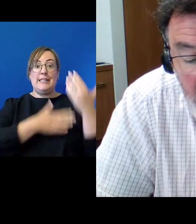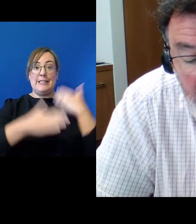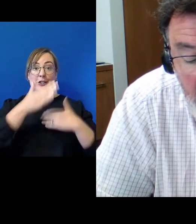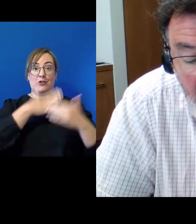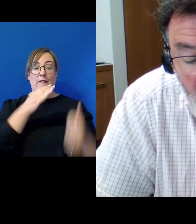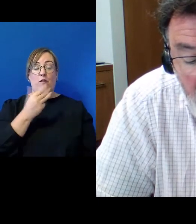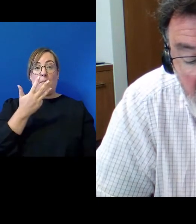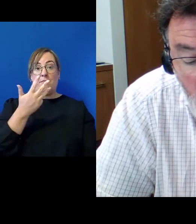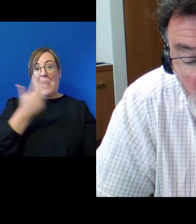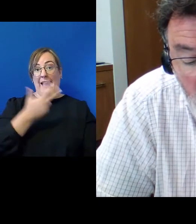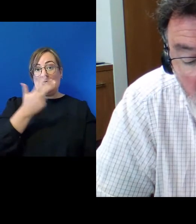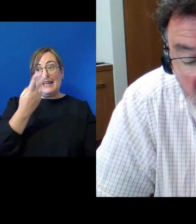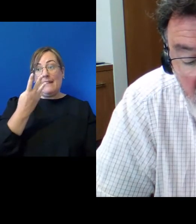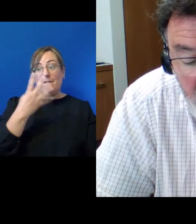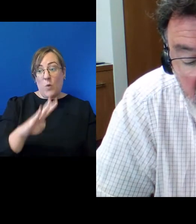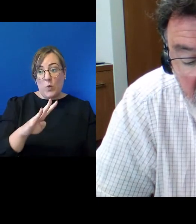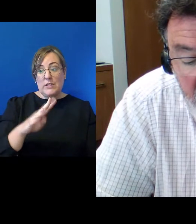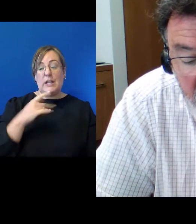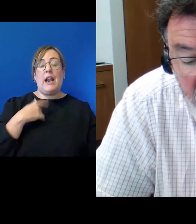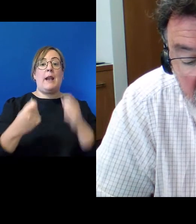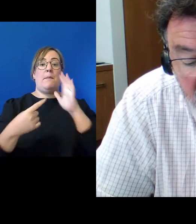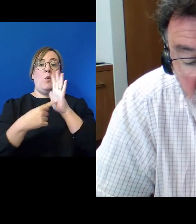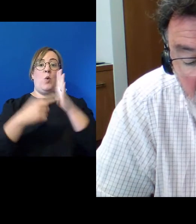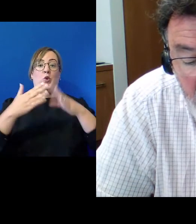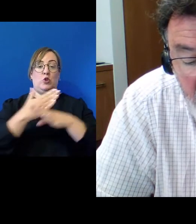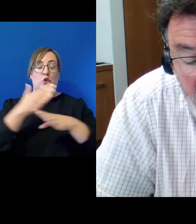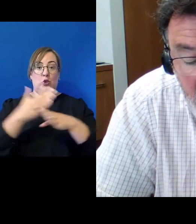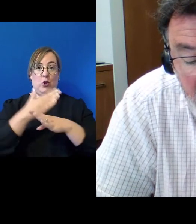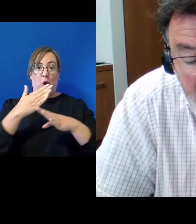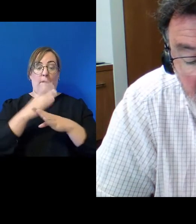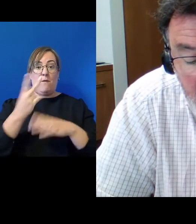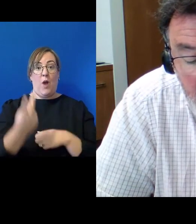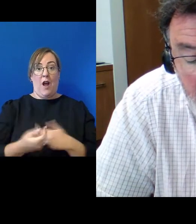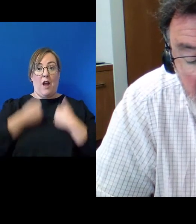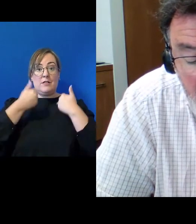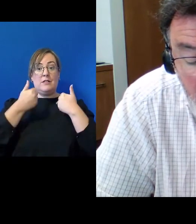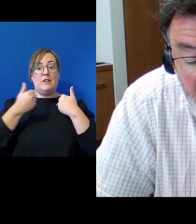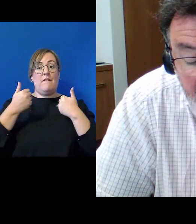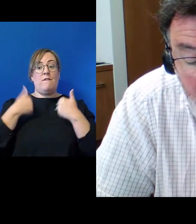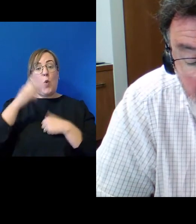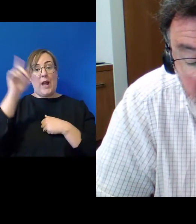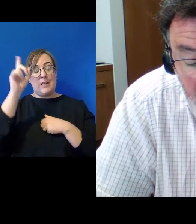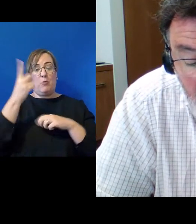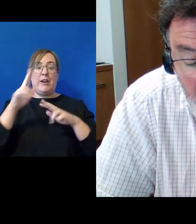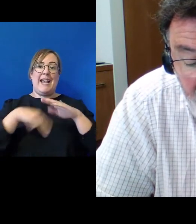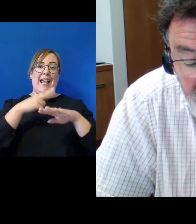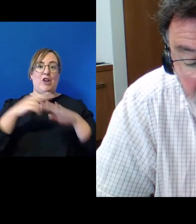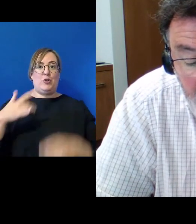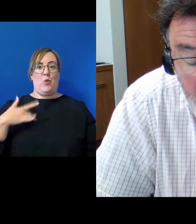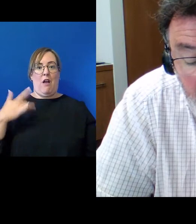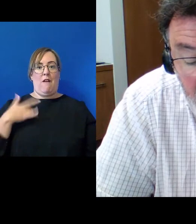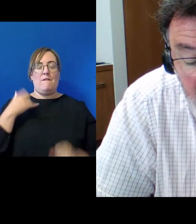and the important role Māori play in contemporary national life make it so.